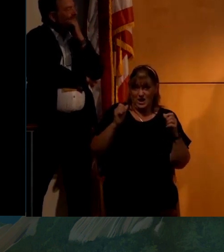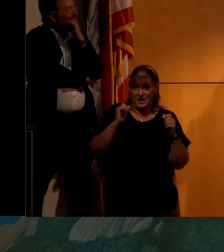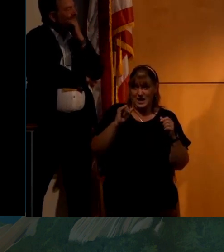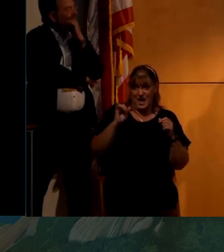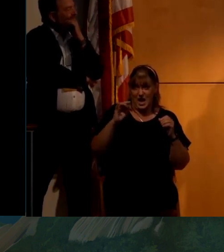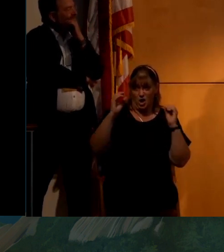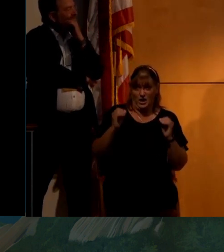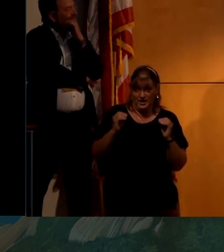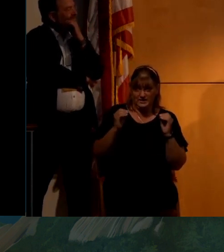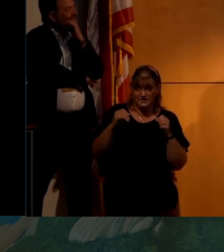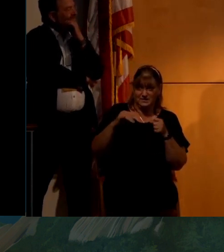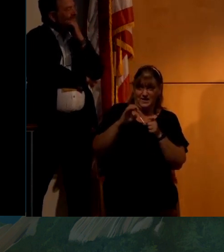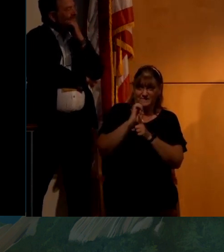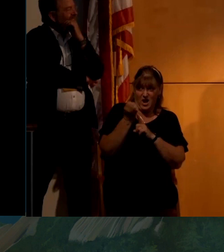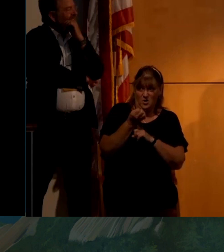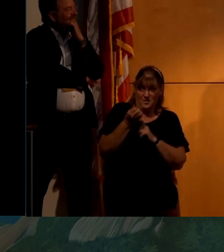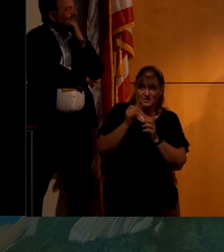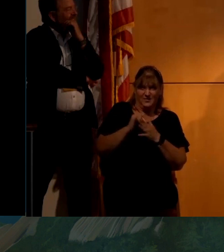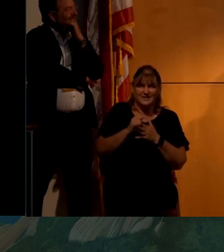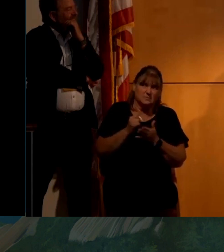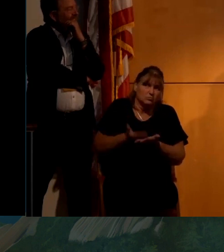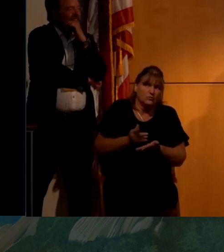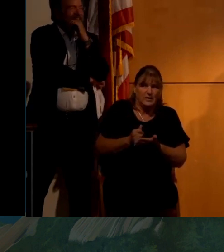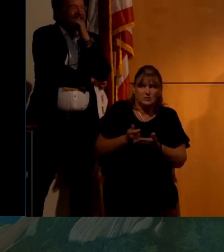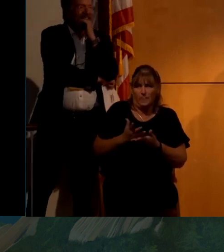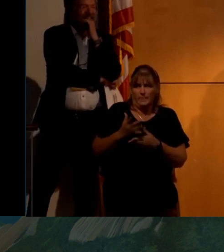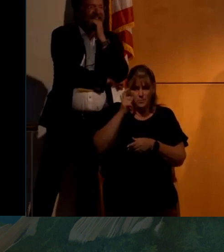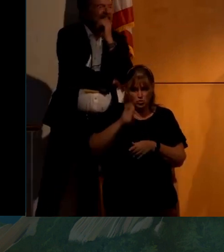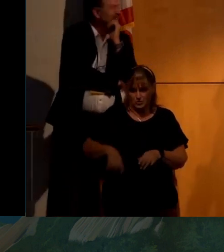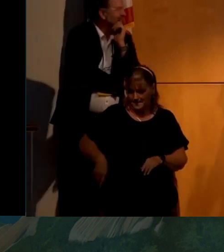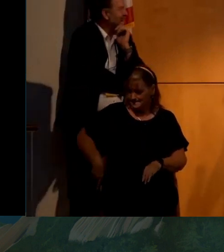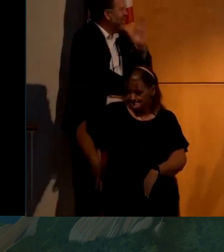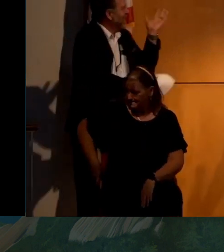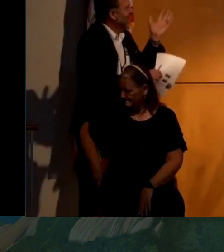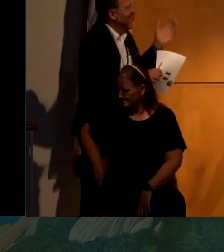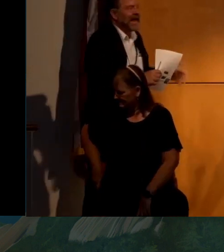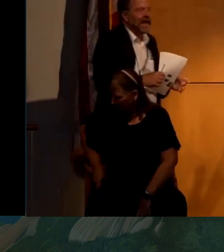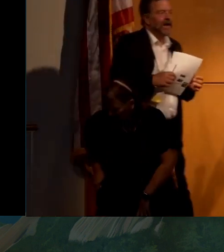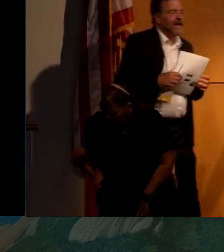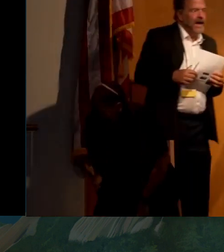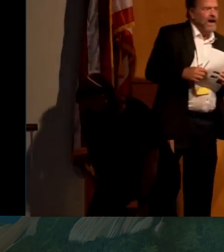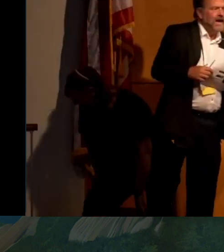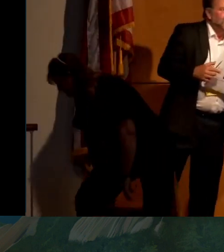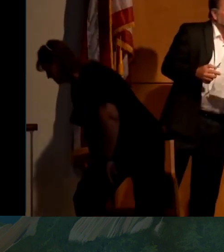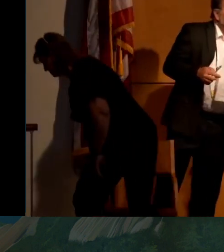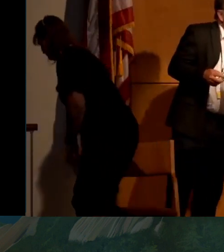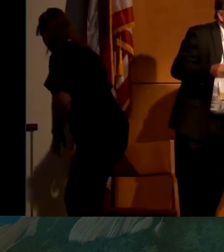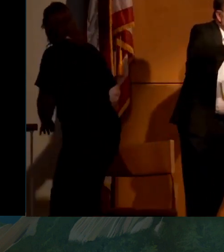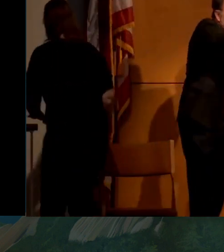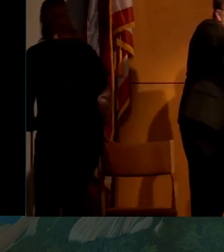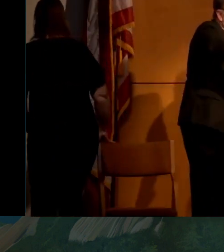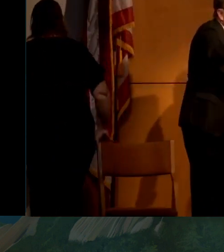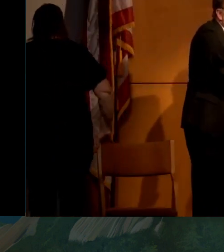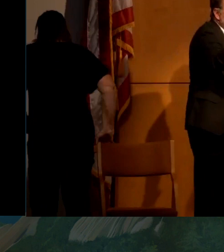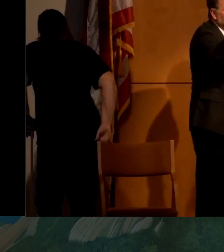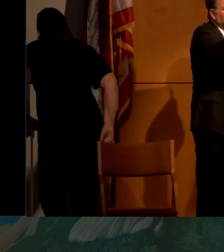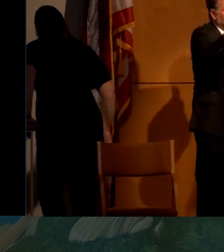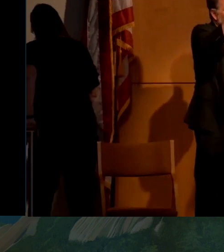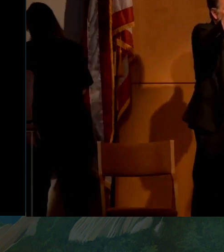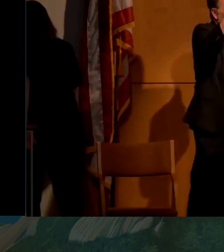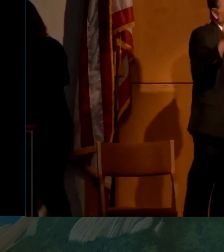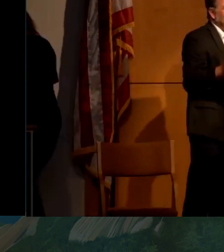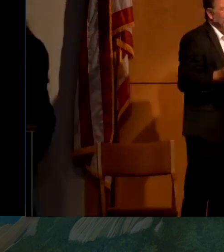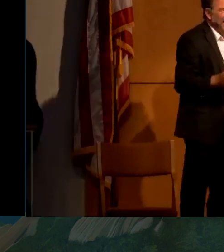environment. So I'm thinking it was on the moon. Yeah. Well, one, did we have one, we have one more time. I mean, yeah.